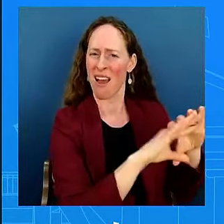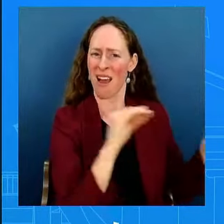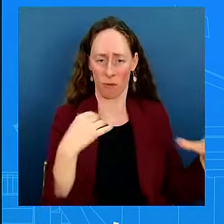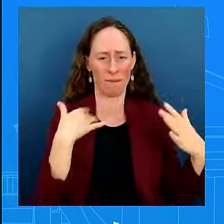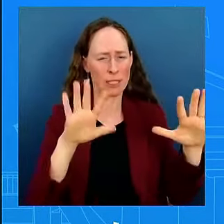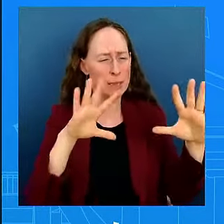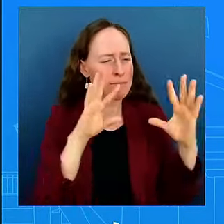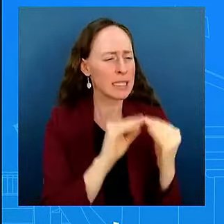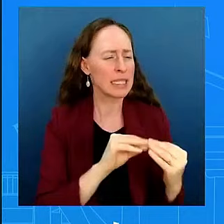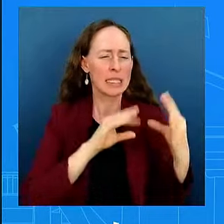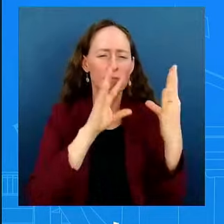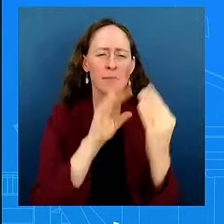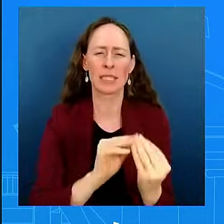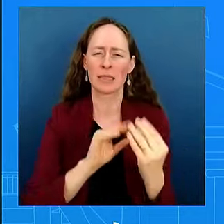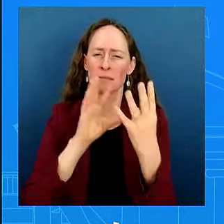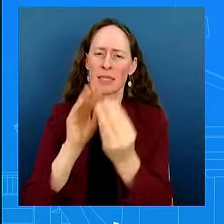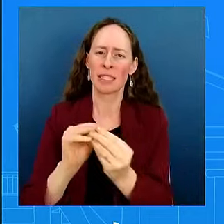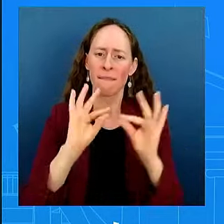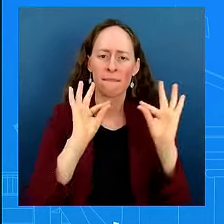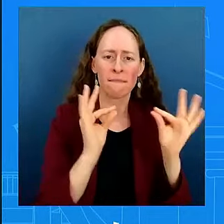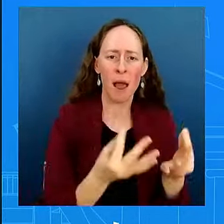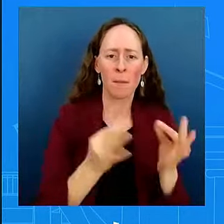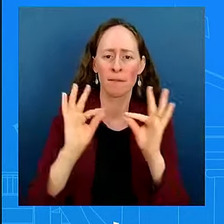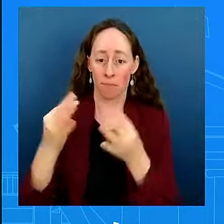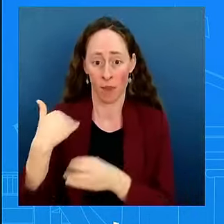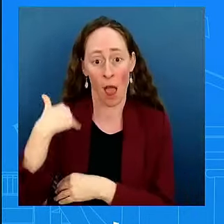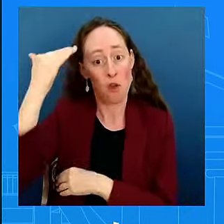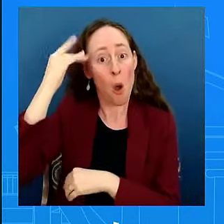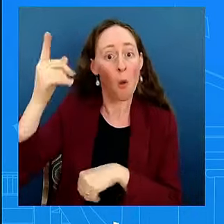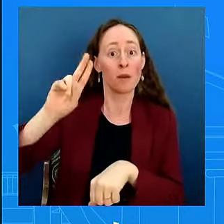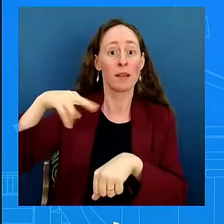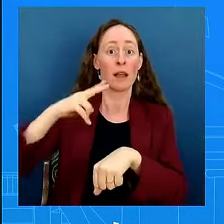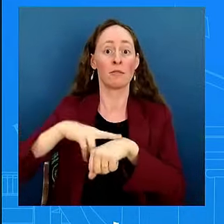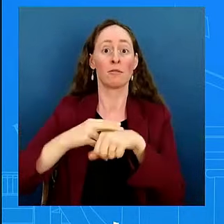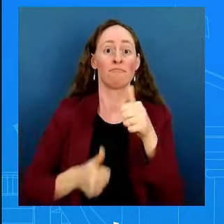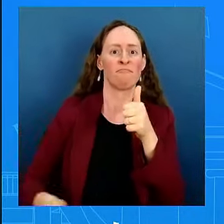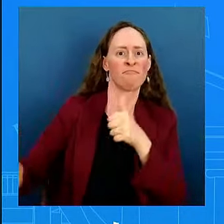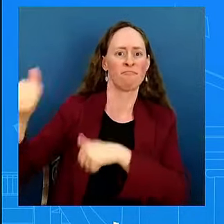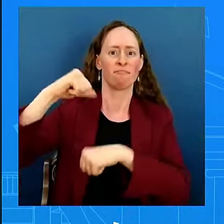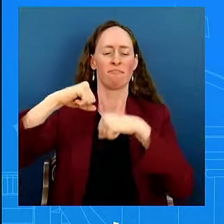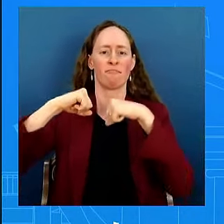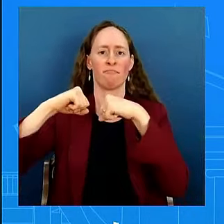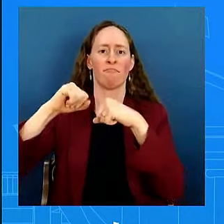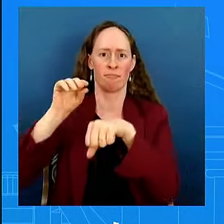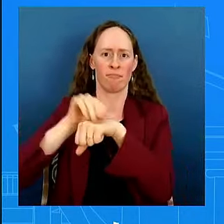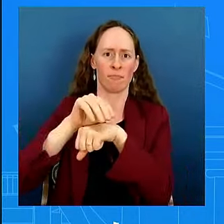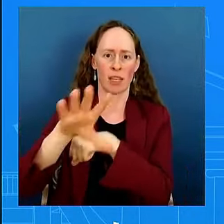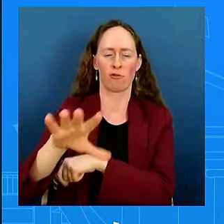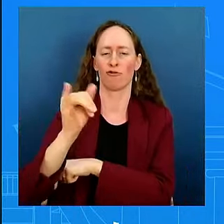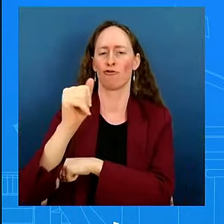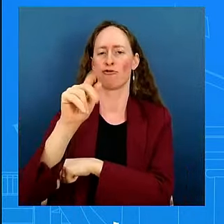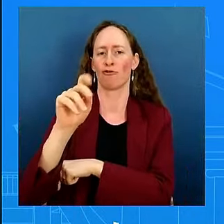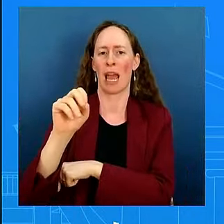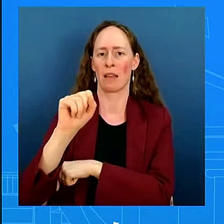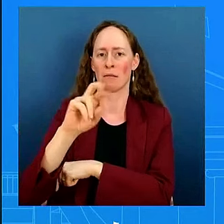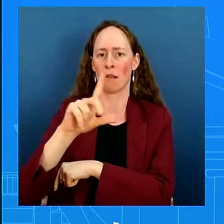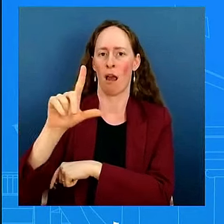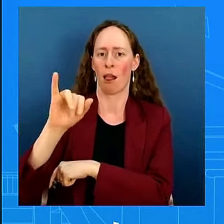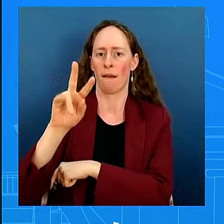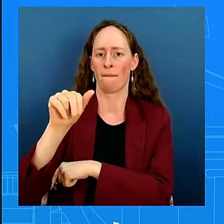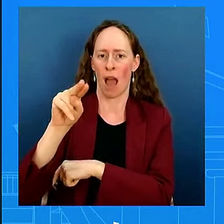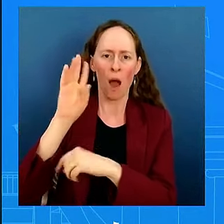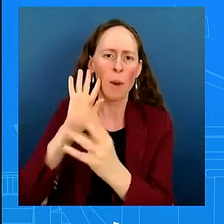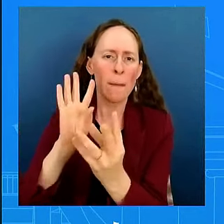meet, is going to have a conversation with the American hostages this week. And so this is